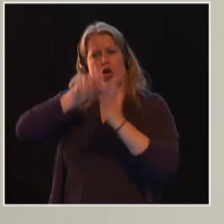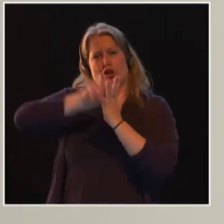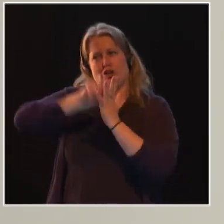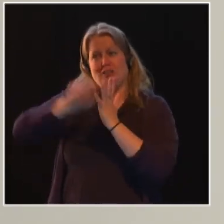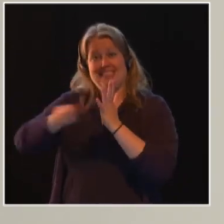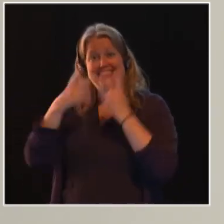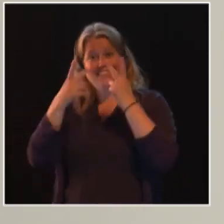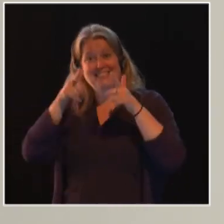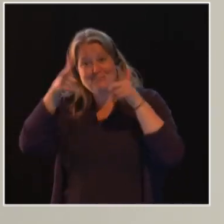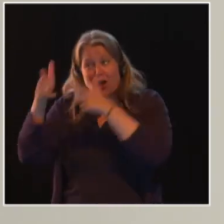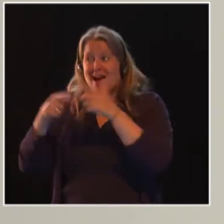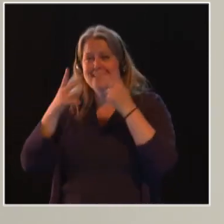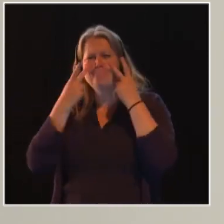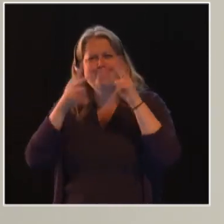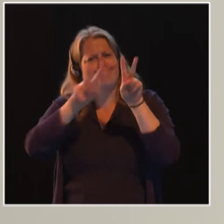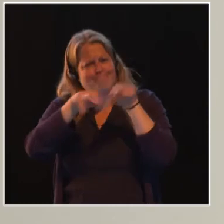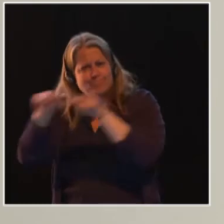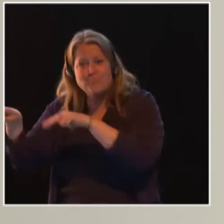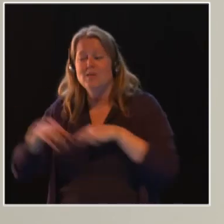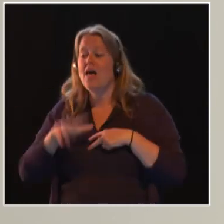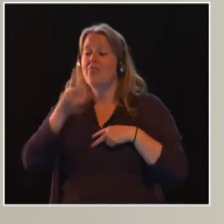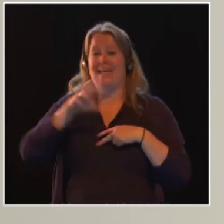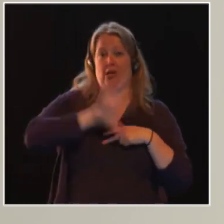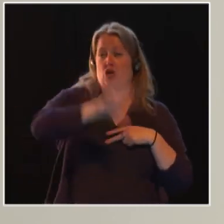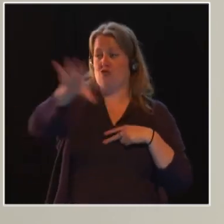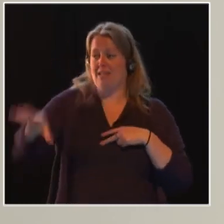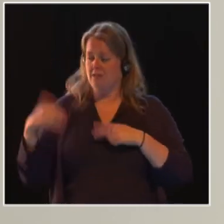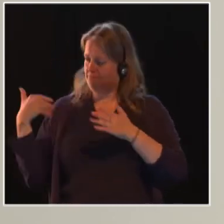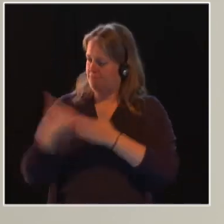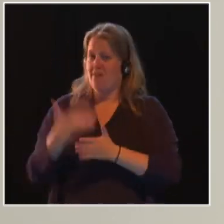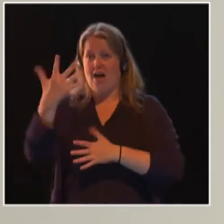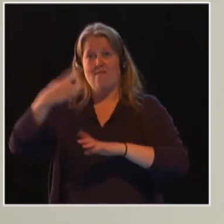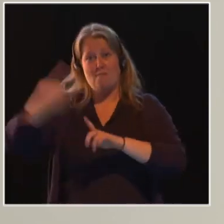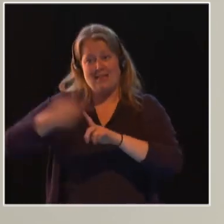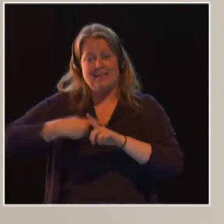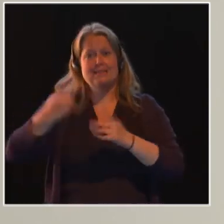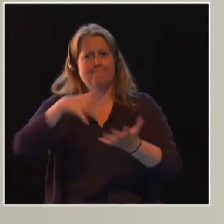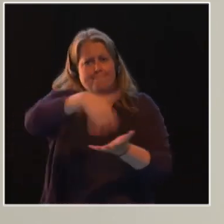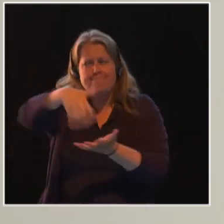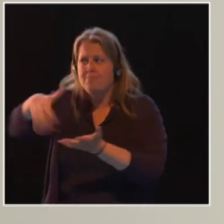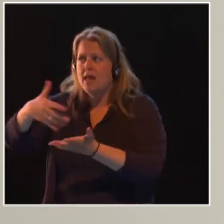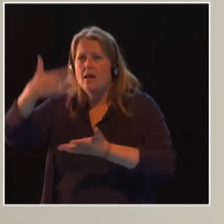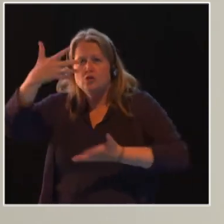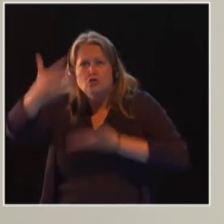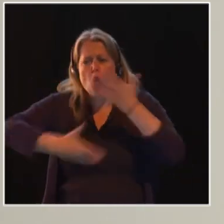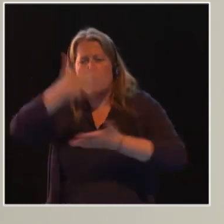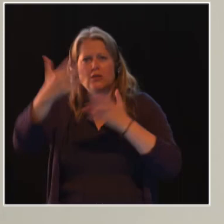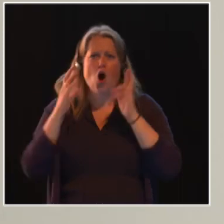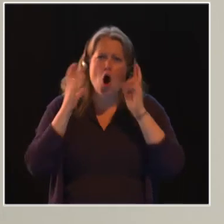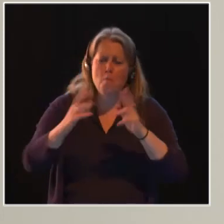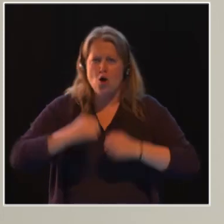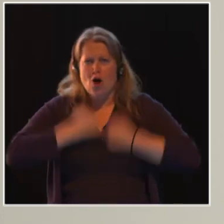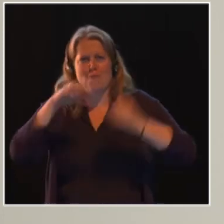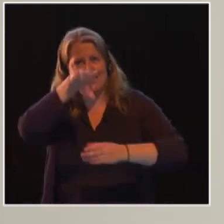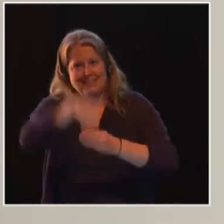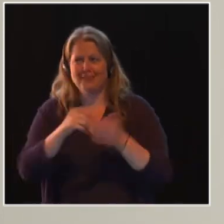over the last five months to bring you stories of hope and courage. And finally, let me give